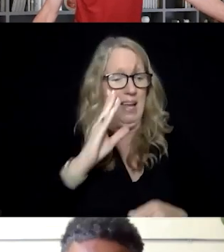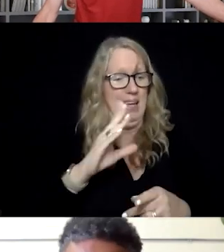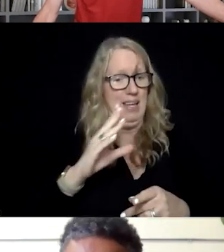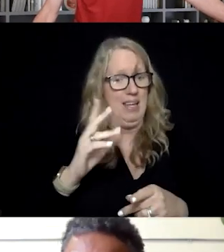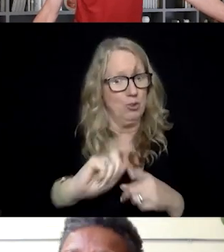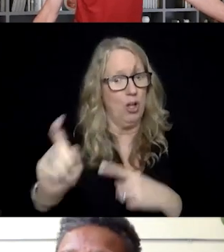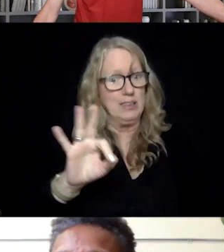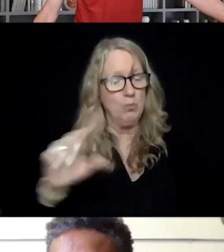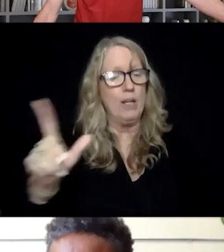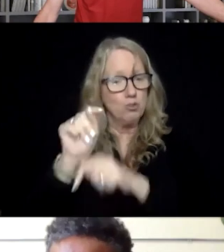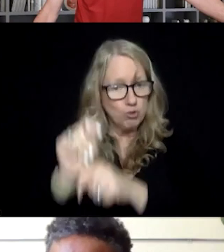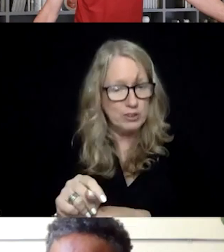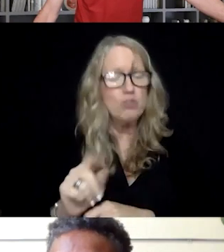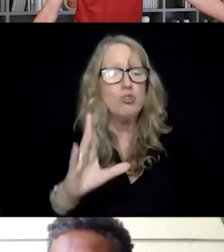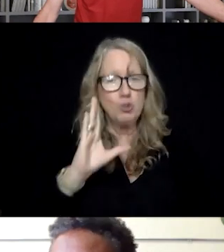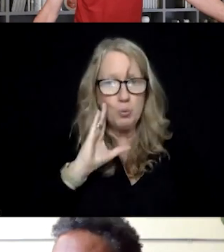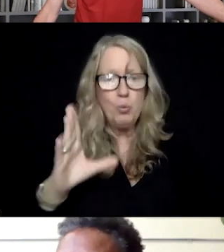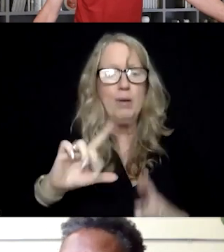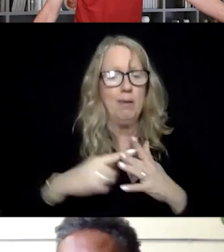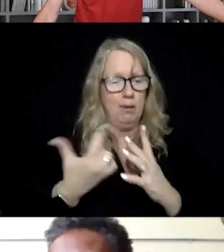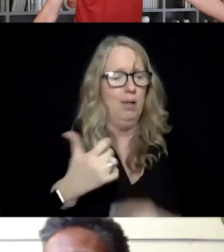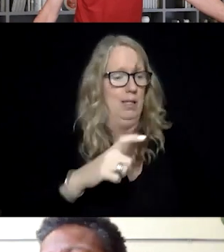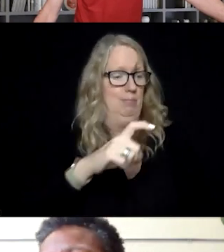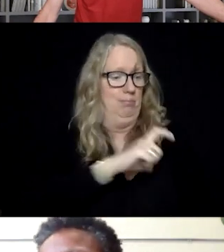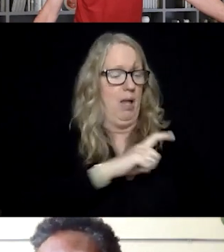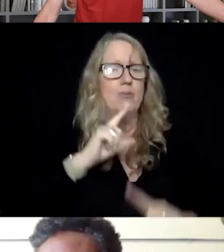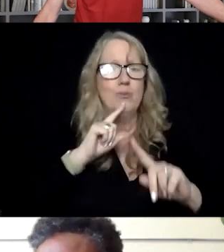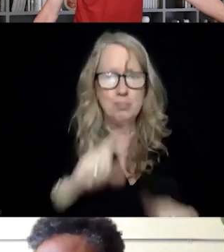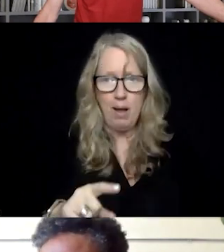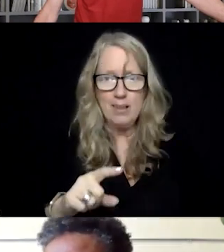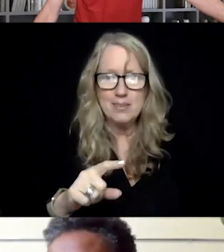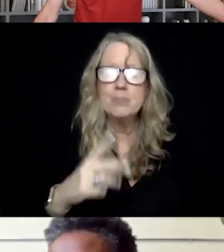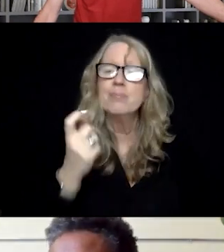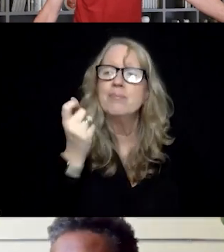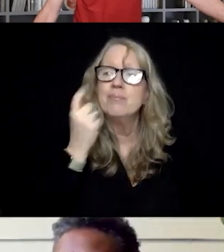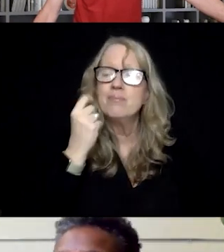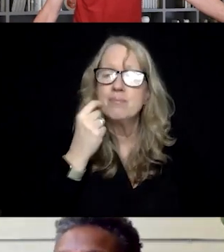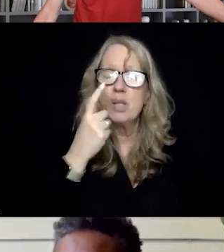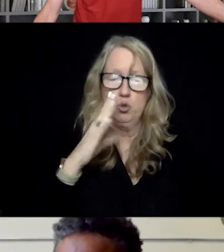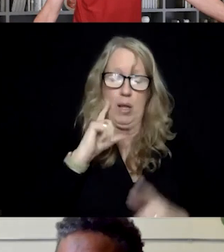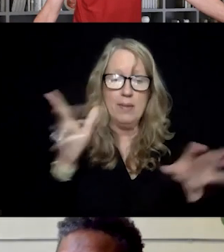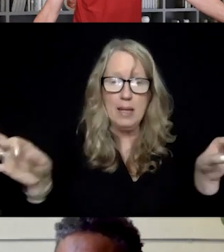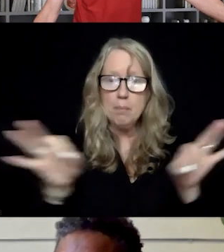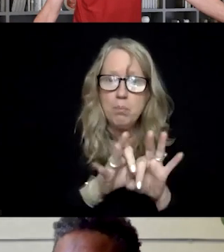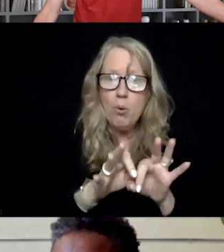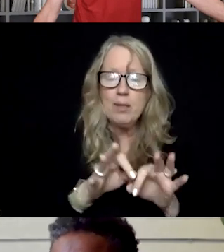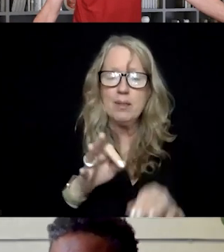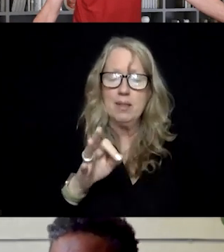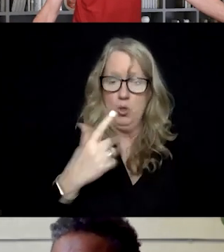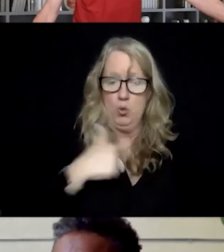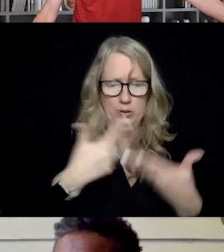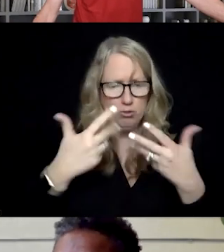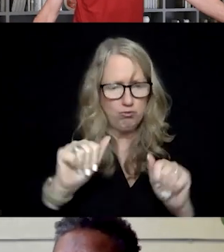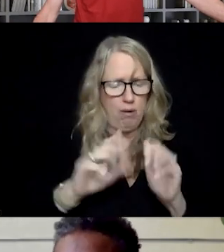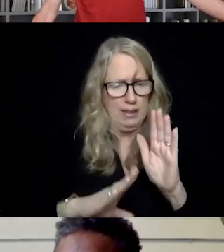is traditionally going to generate a law enforcement response. So there are a couple of things that I think would be important as we try to